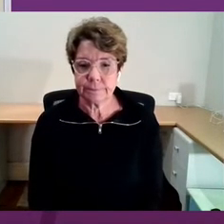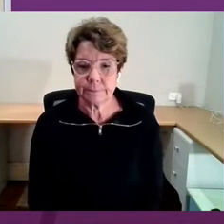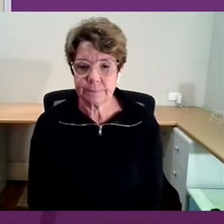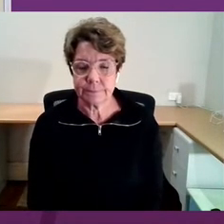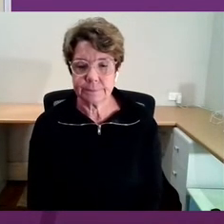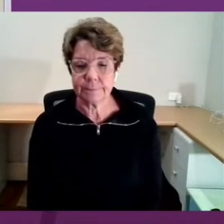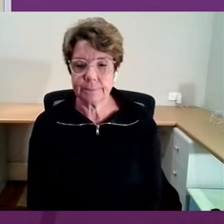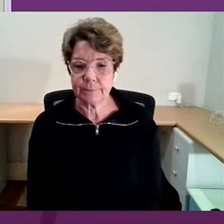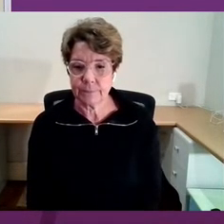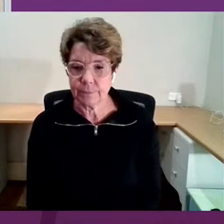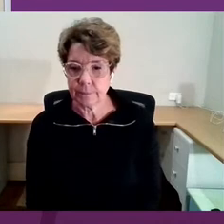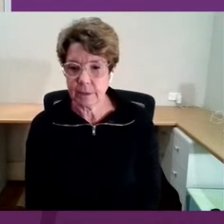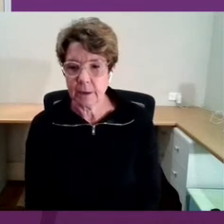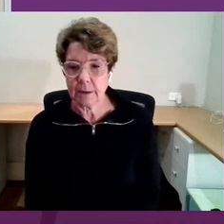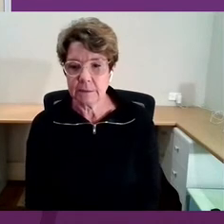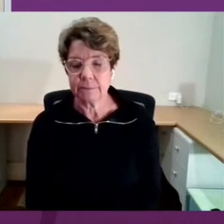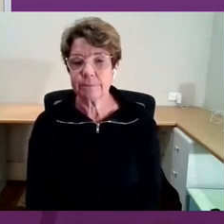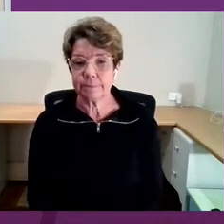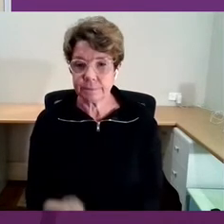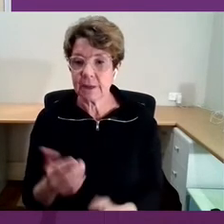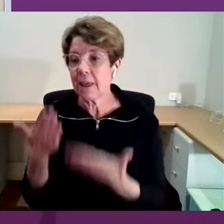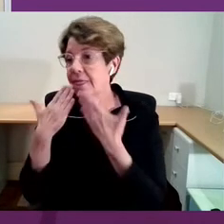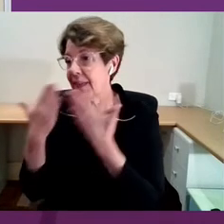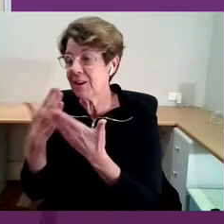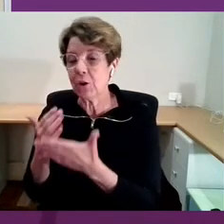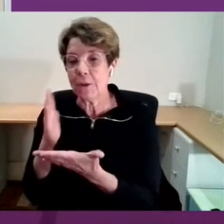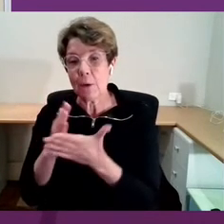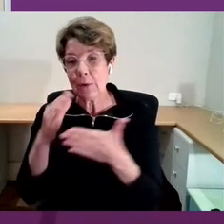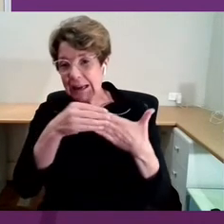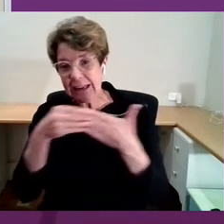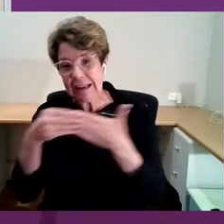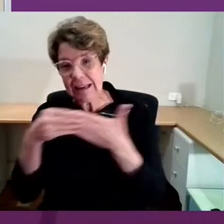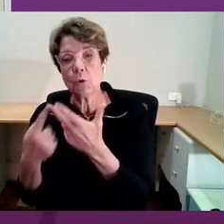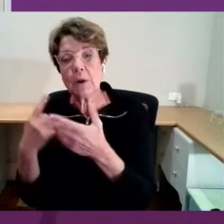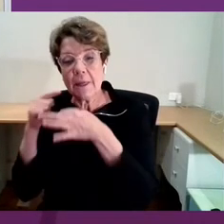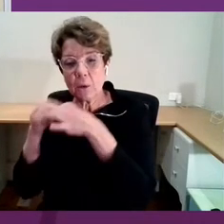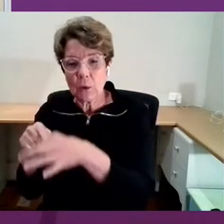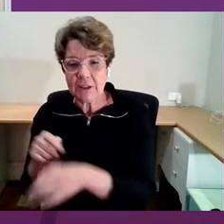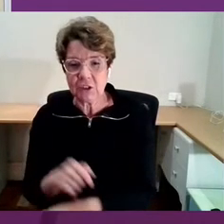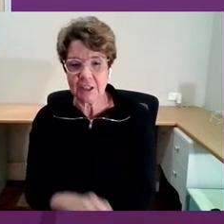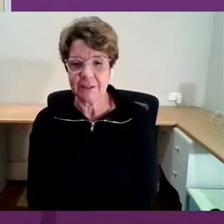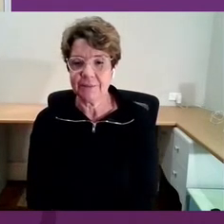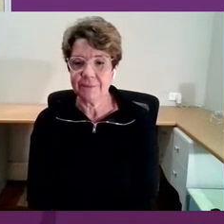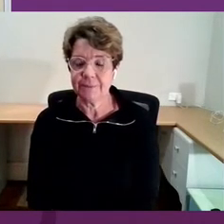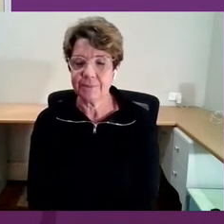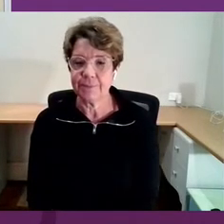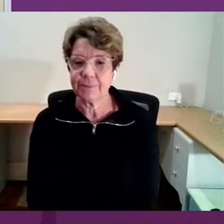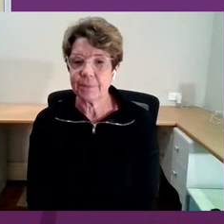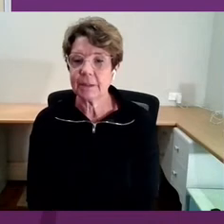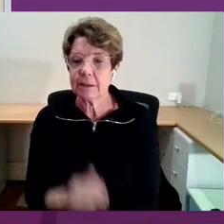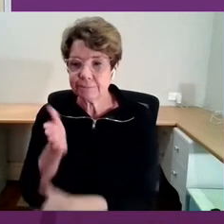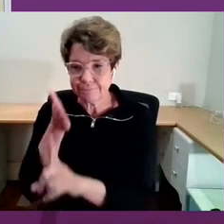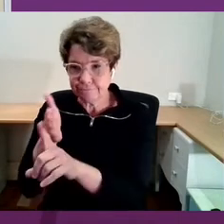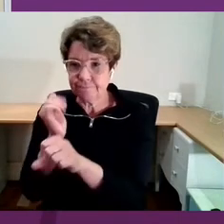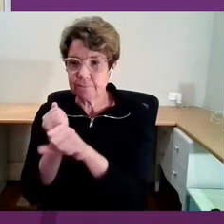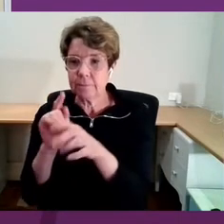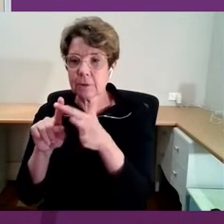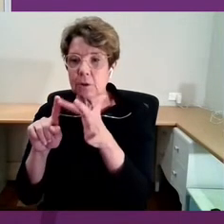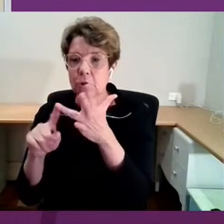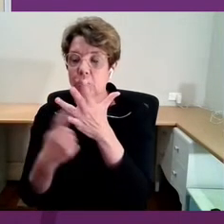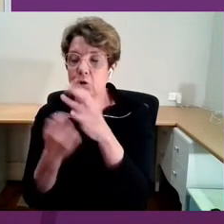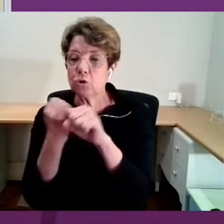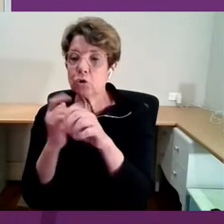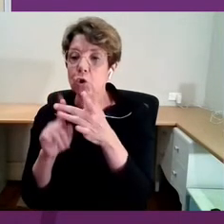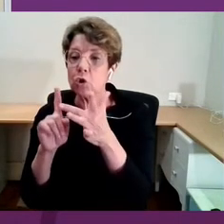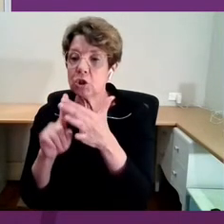Thank you, Adrian. Thank actually, that leads quite nicely to a question that I think I'll pose to you, Georgie. We all know that in